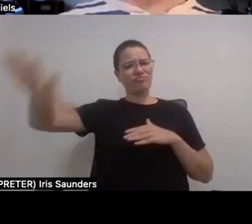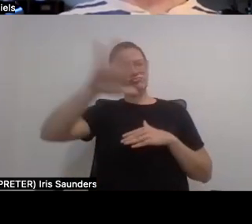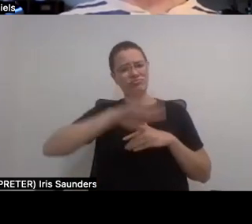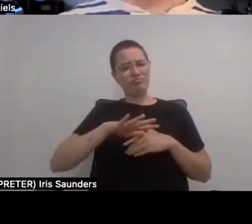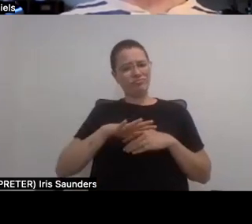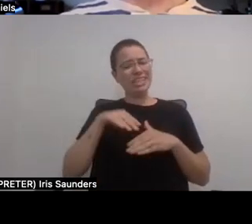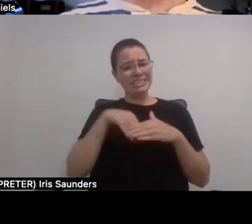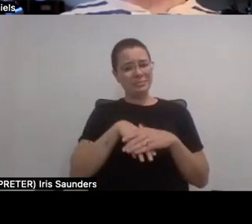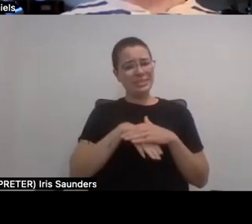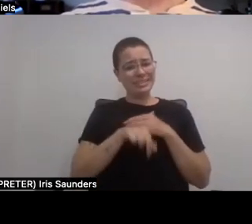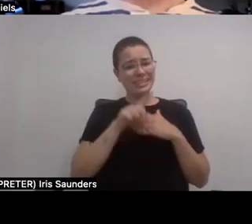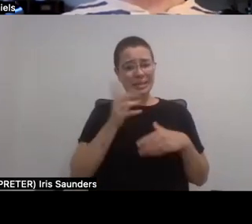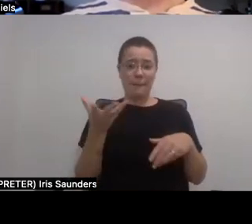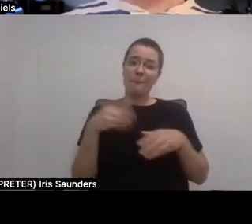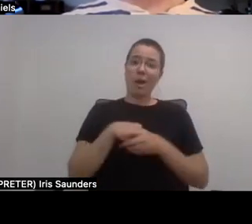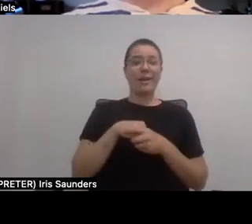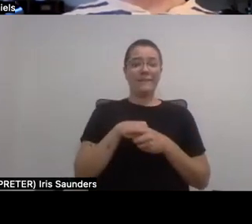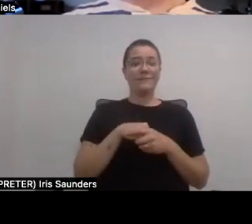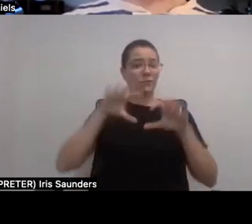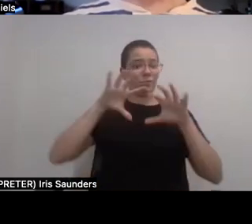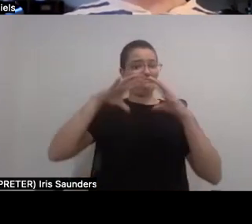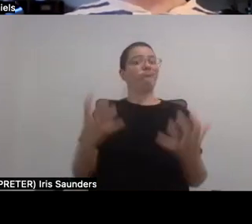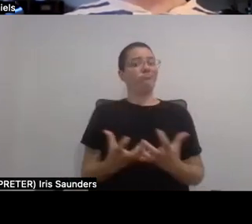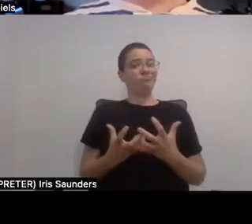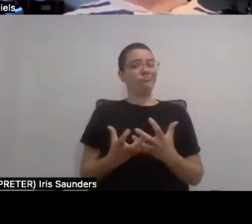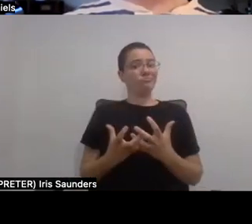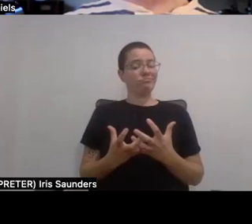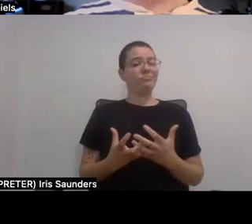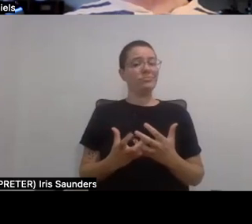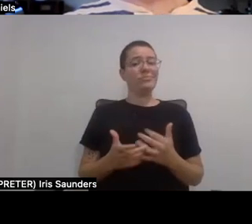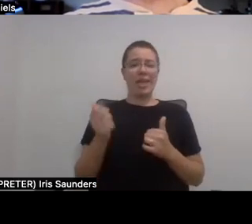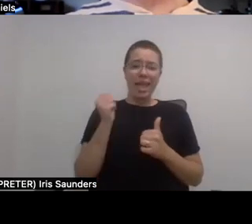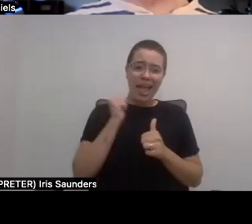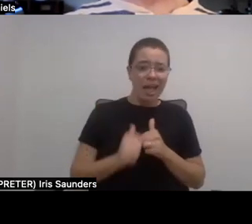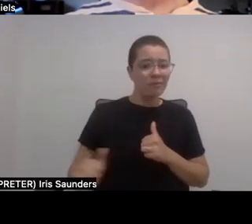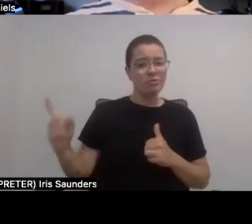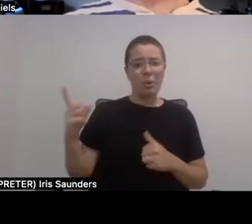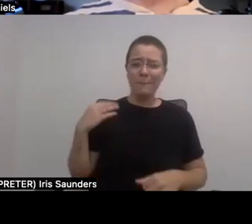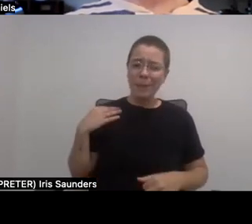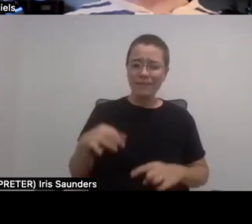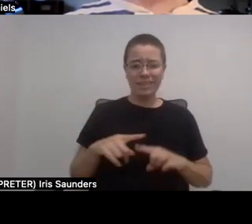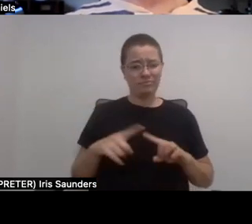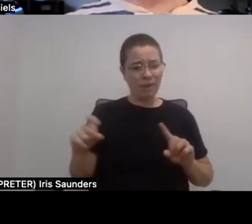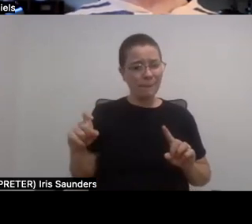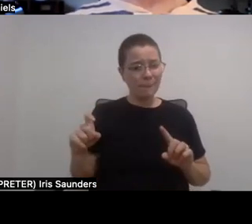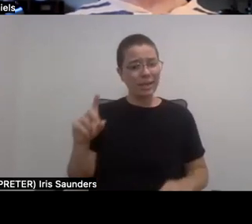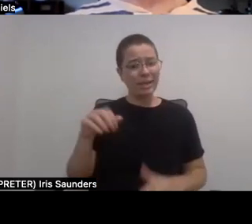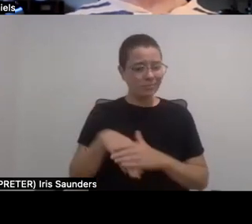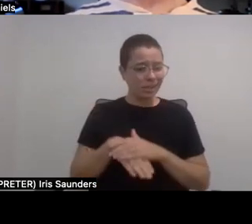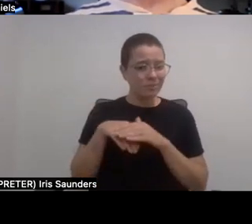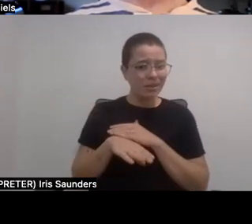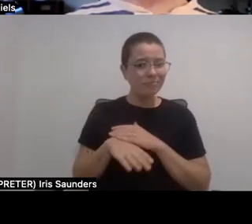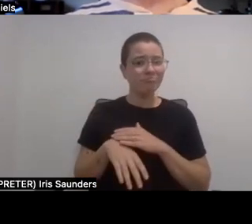the part of universal design is that everybody can benefit from accessibility, even if they don't